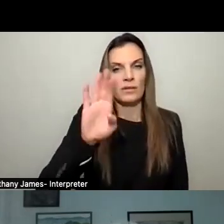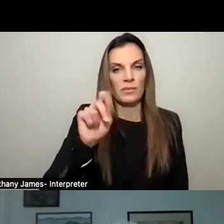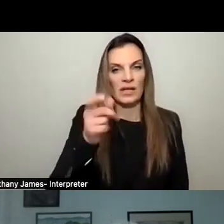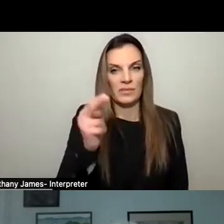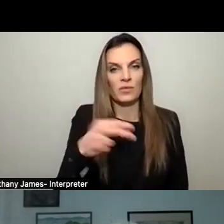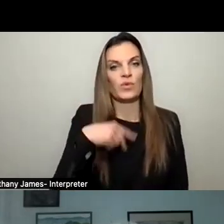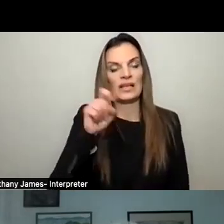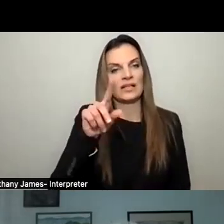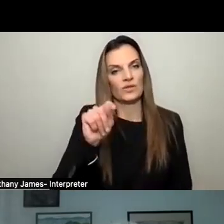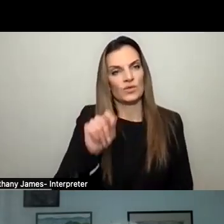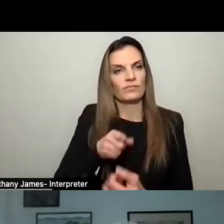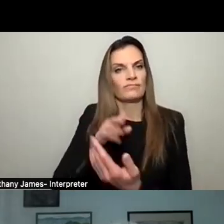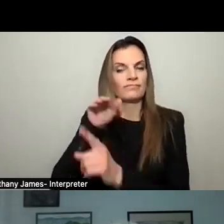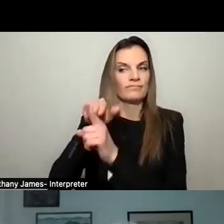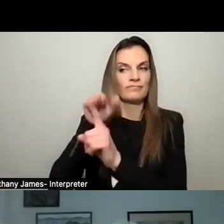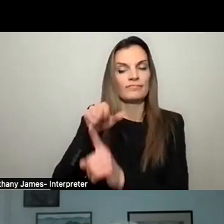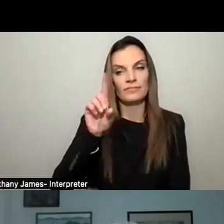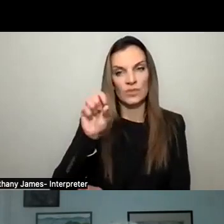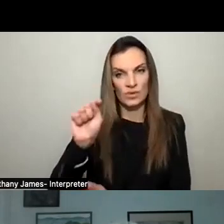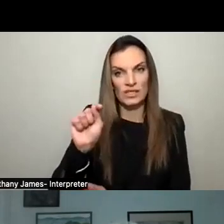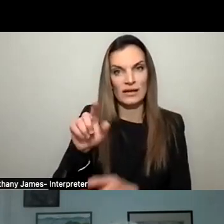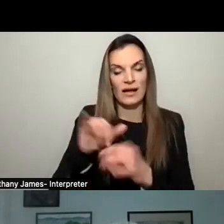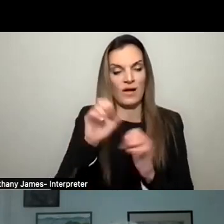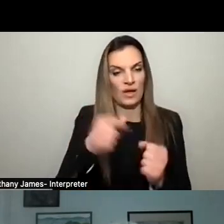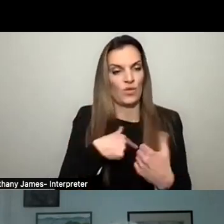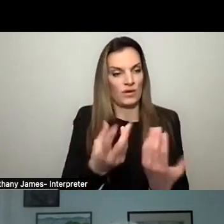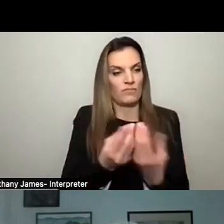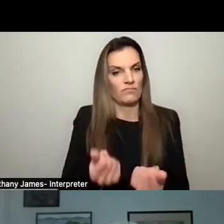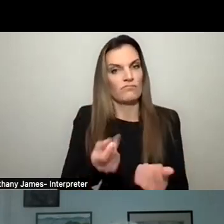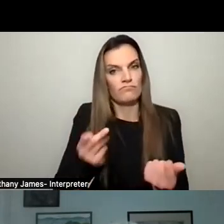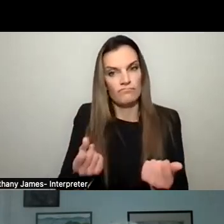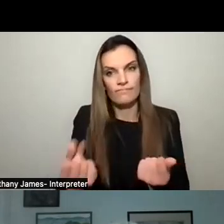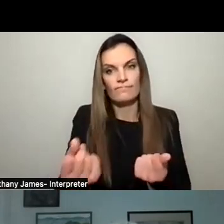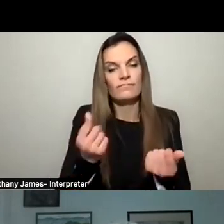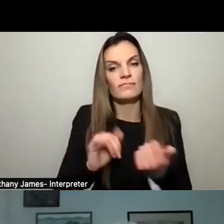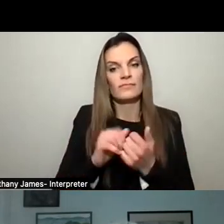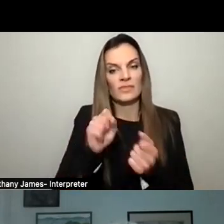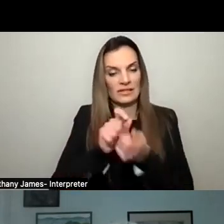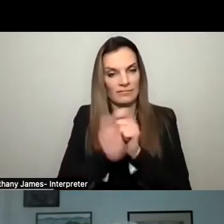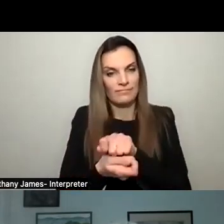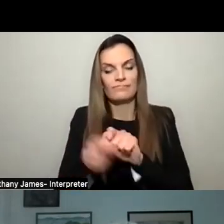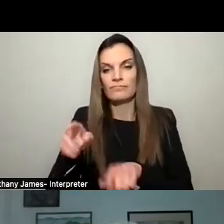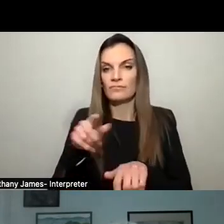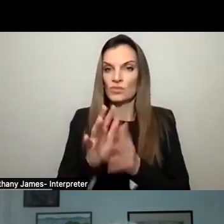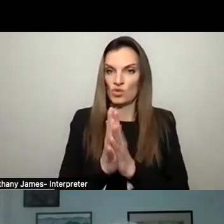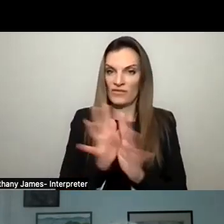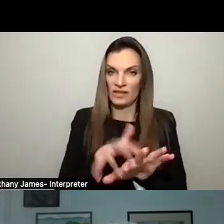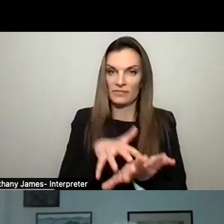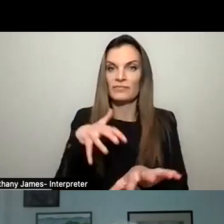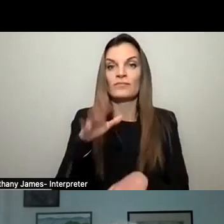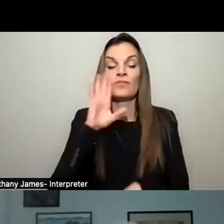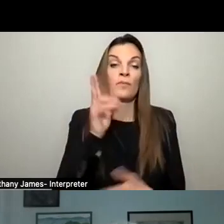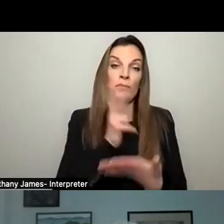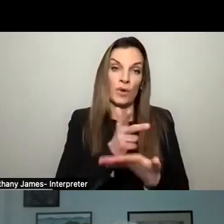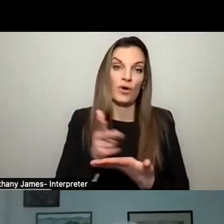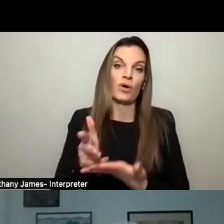of Transportation to take a hard look at that intersection for how quickly and how we can adjust the traffic. Second, parking is a big part